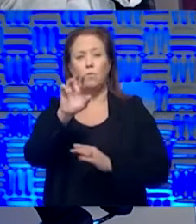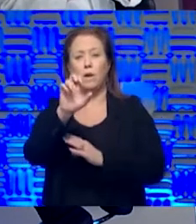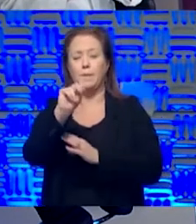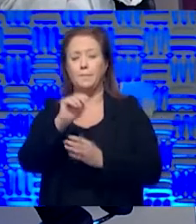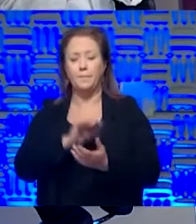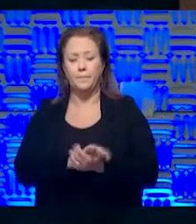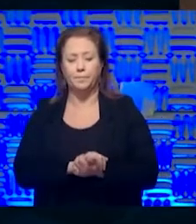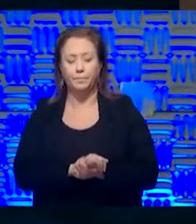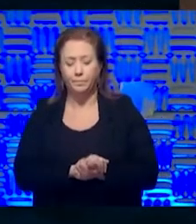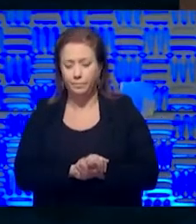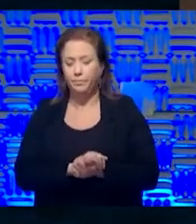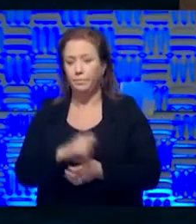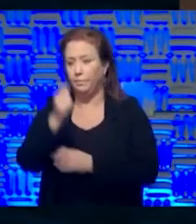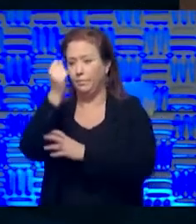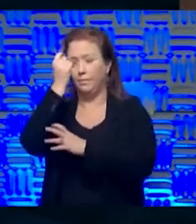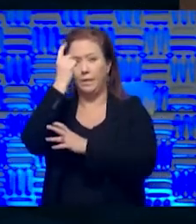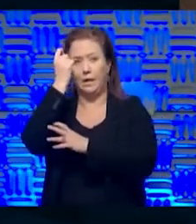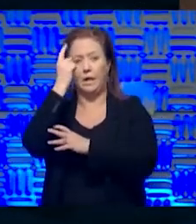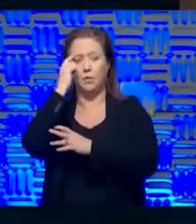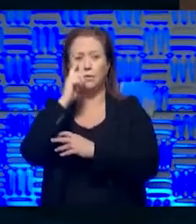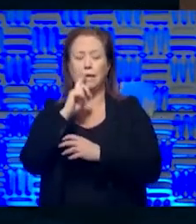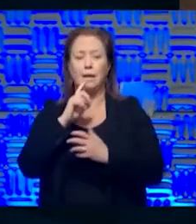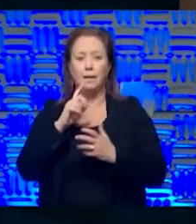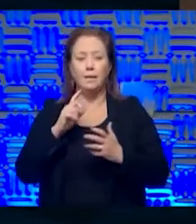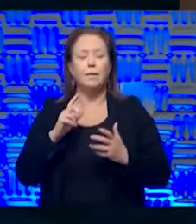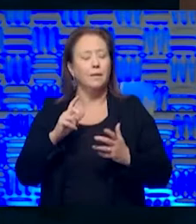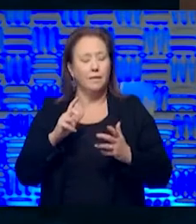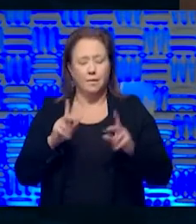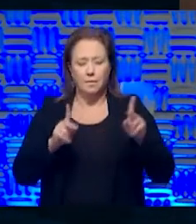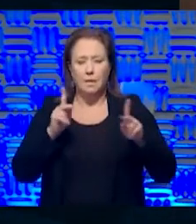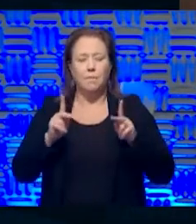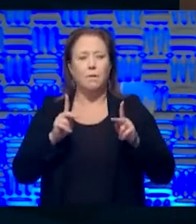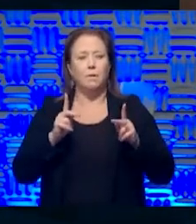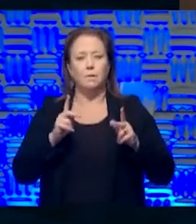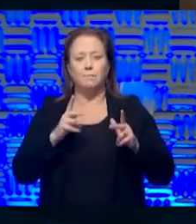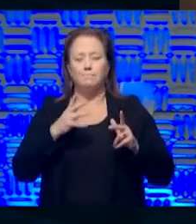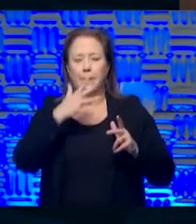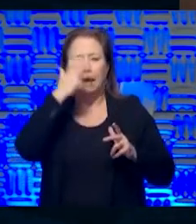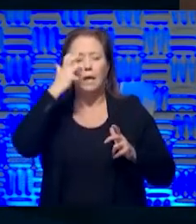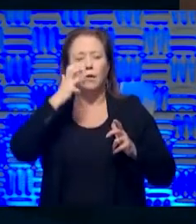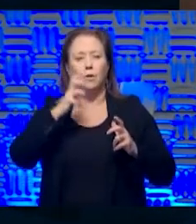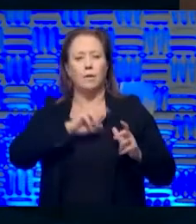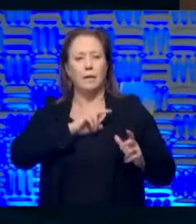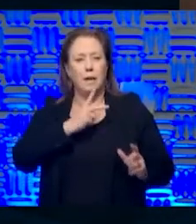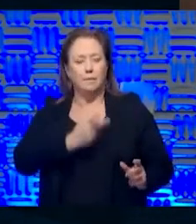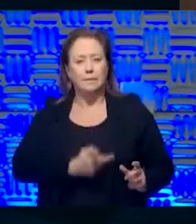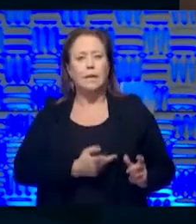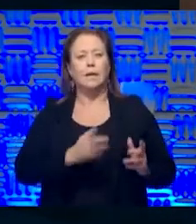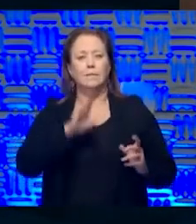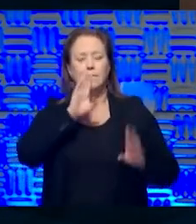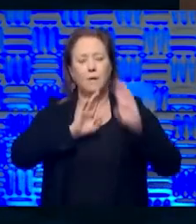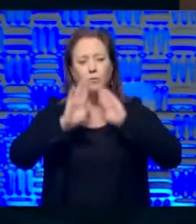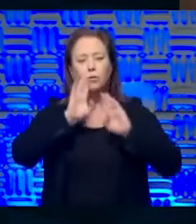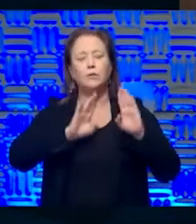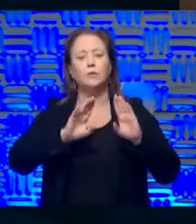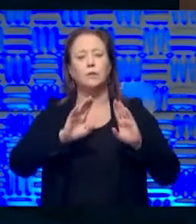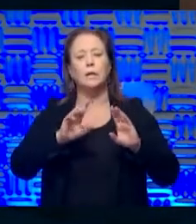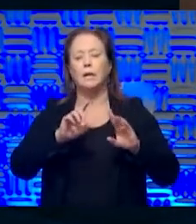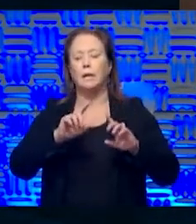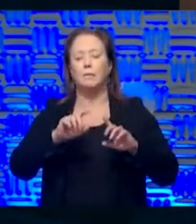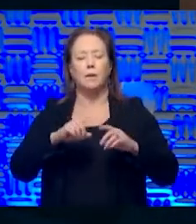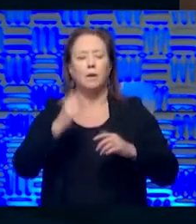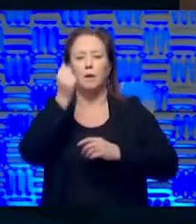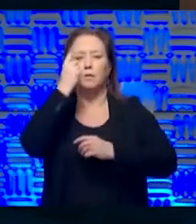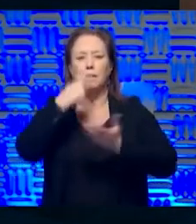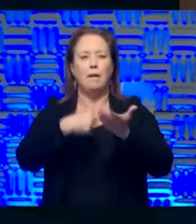Well, I certainly understand the rest restlessness. We've been talking about that on this program, but it is a conversation I have with Kansans every